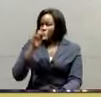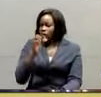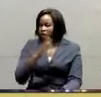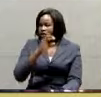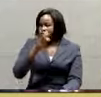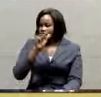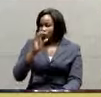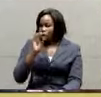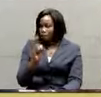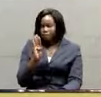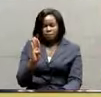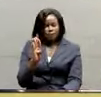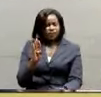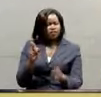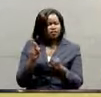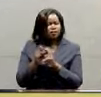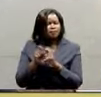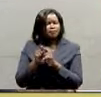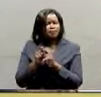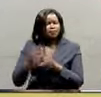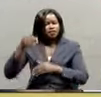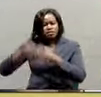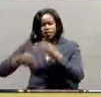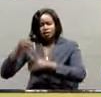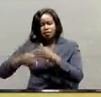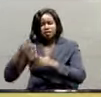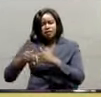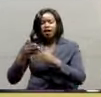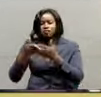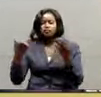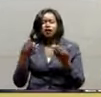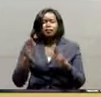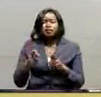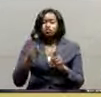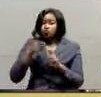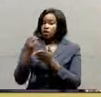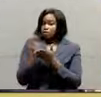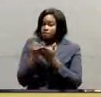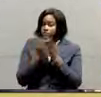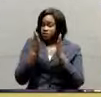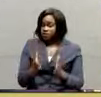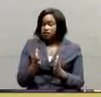a neighbor to the investor Abid Alam,